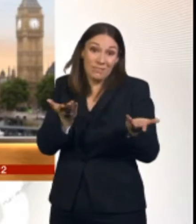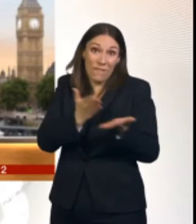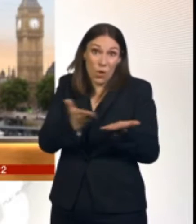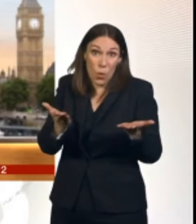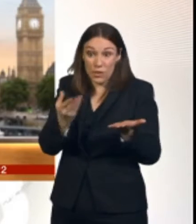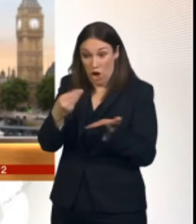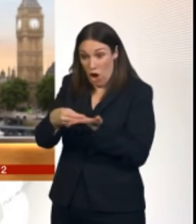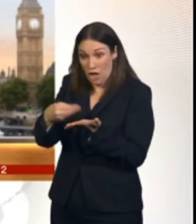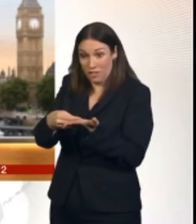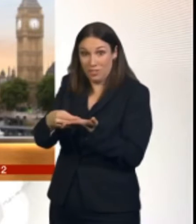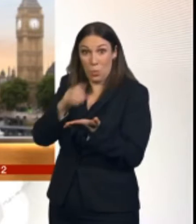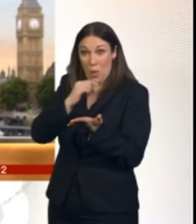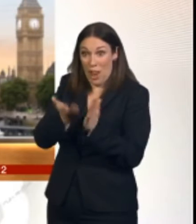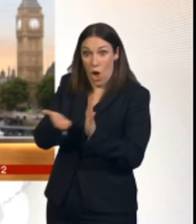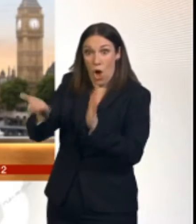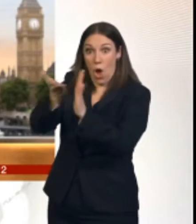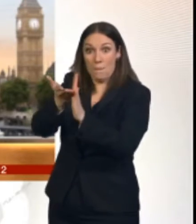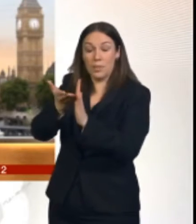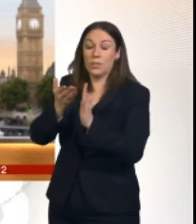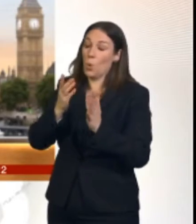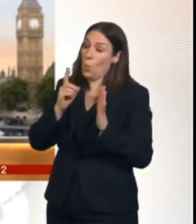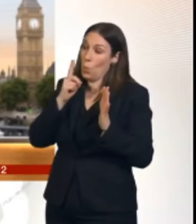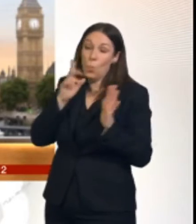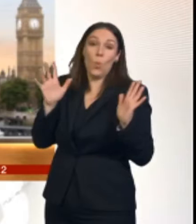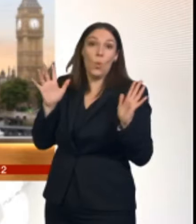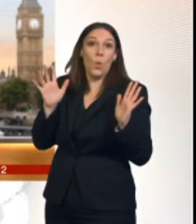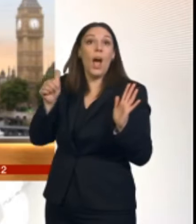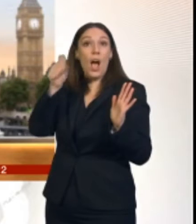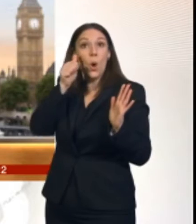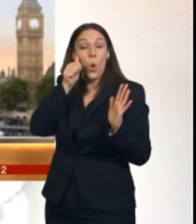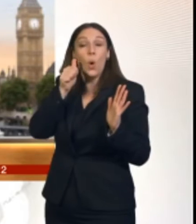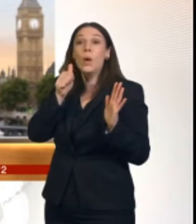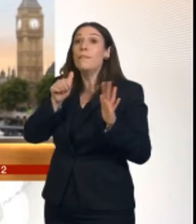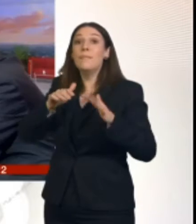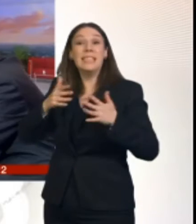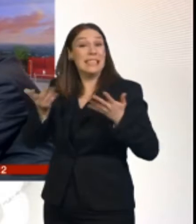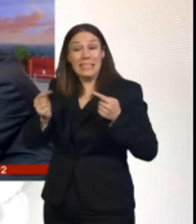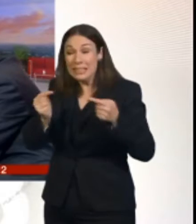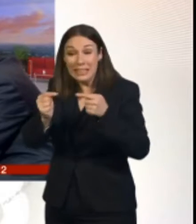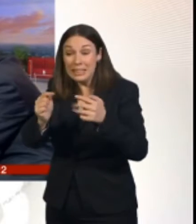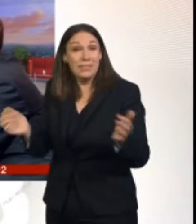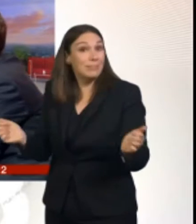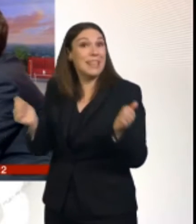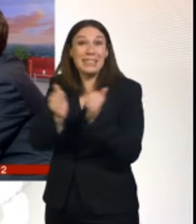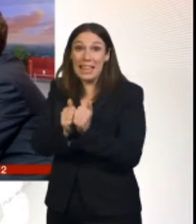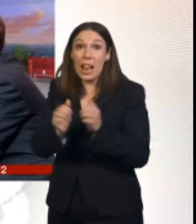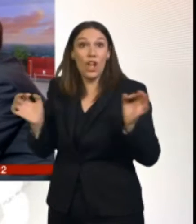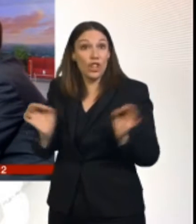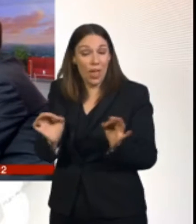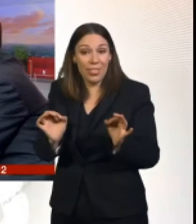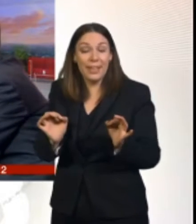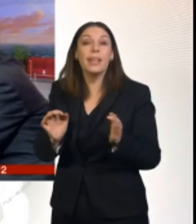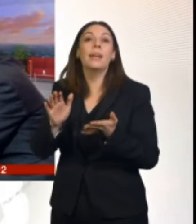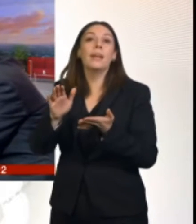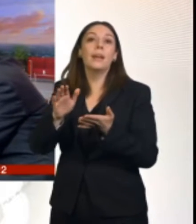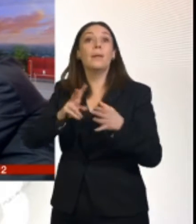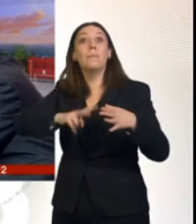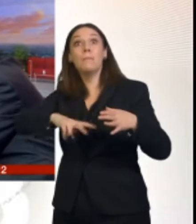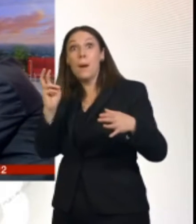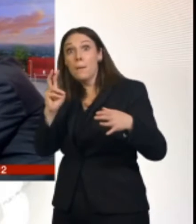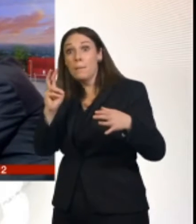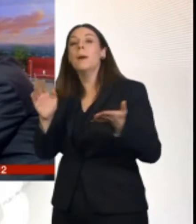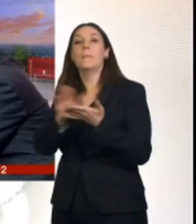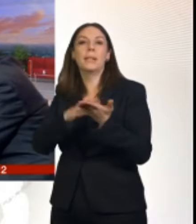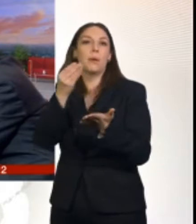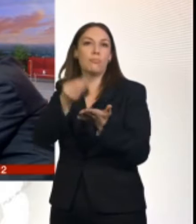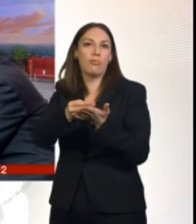it's absolutely clear that no deal would lead to higher food prices. So you're looking at the generalities of the economy, as